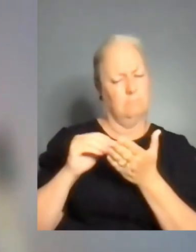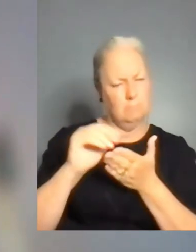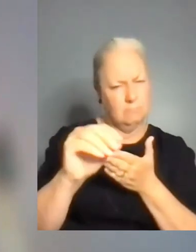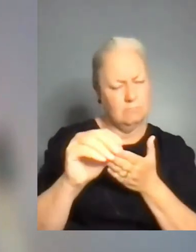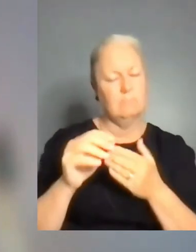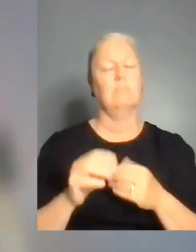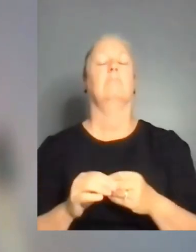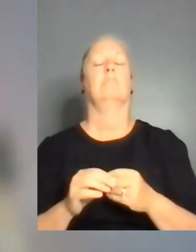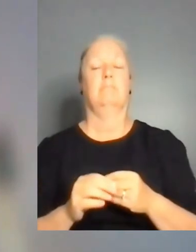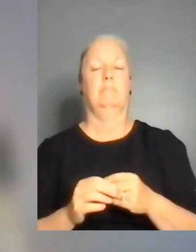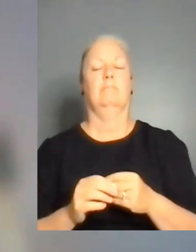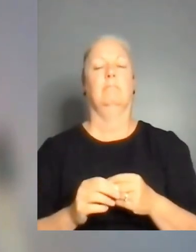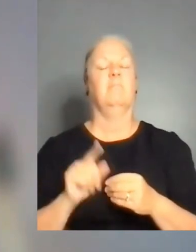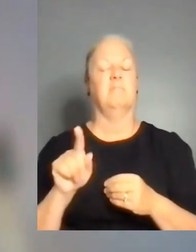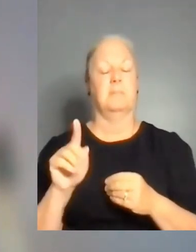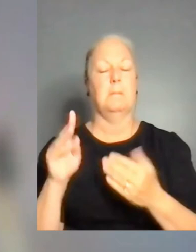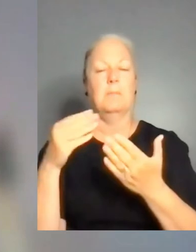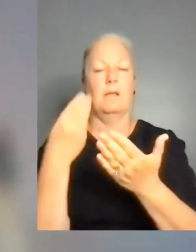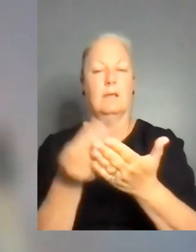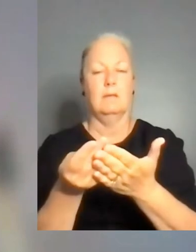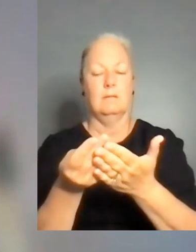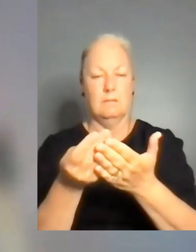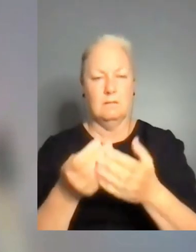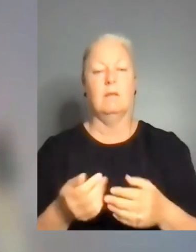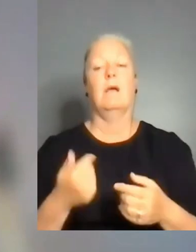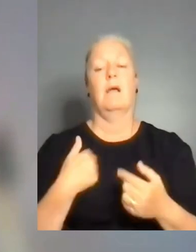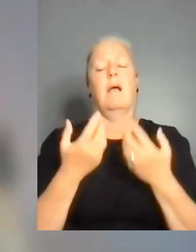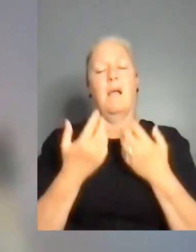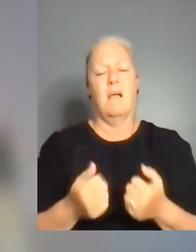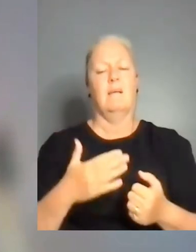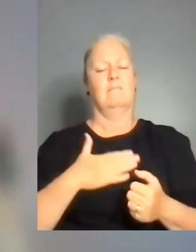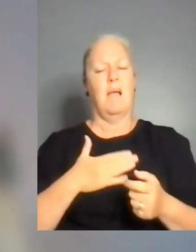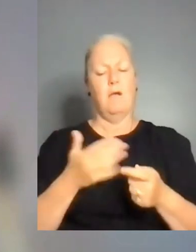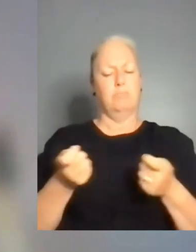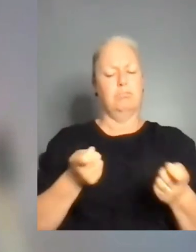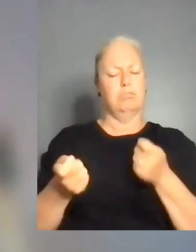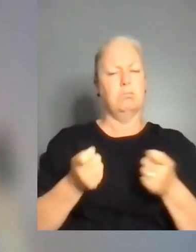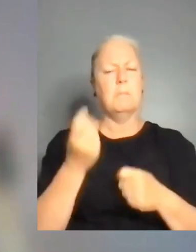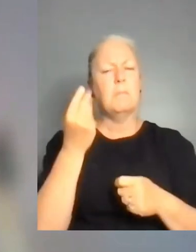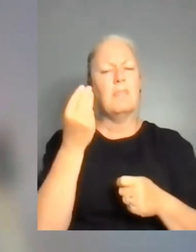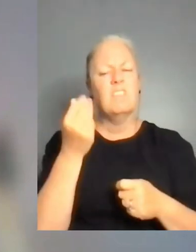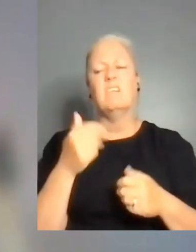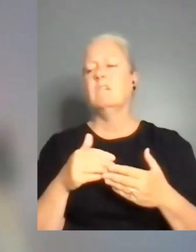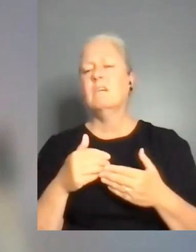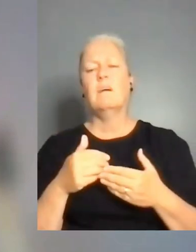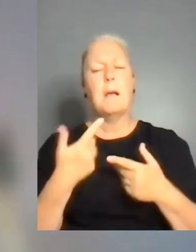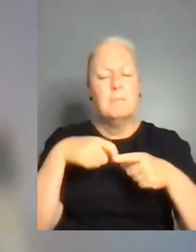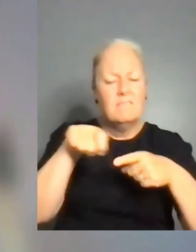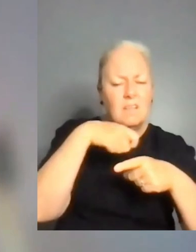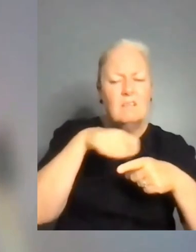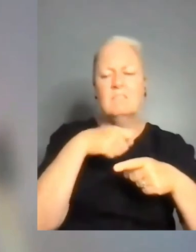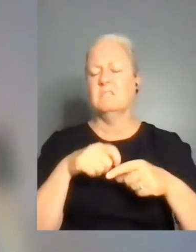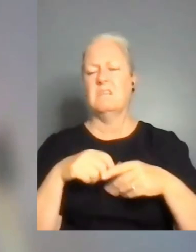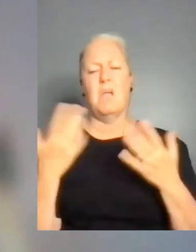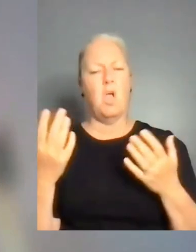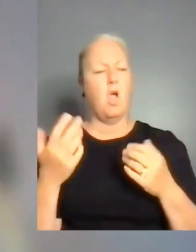We have running costs for maintenance and for onboarding of partners and for